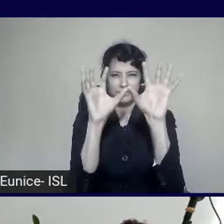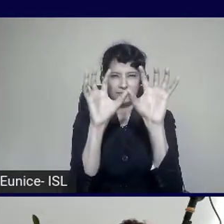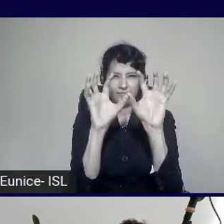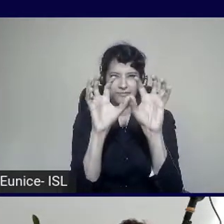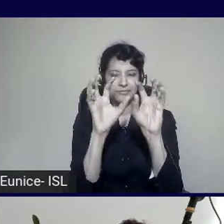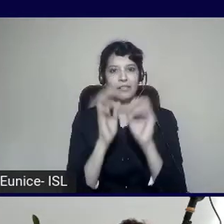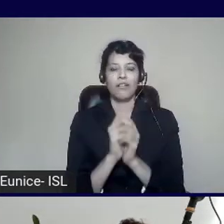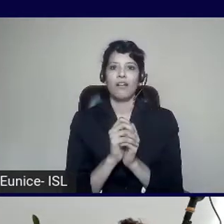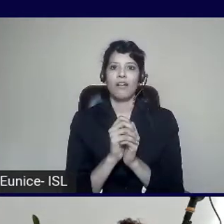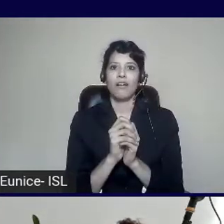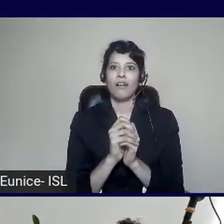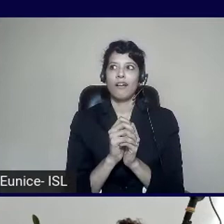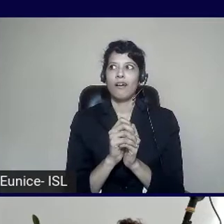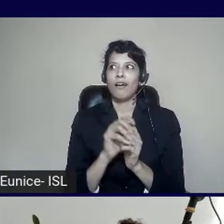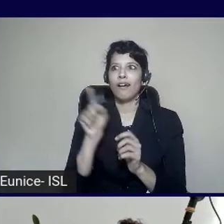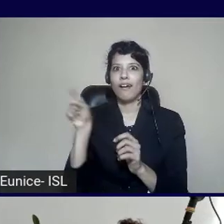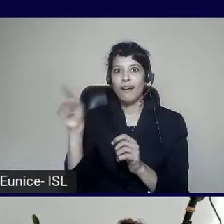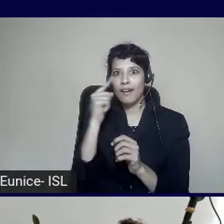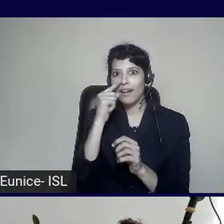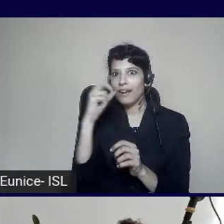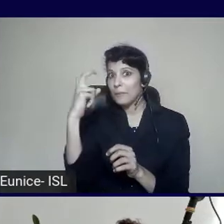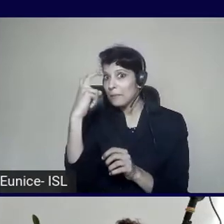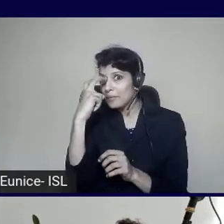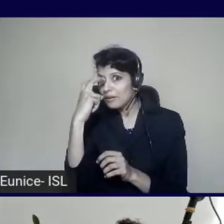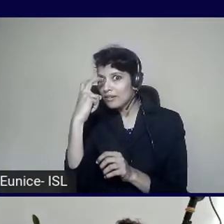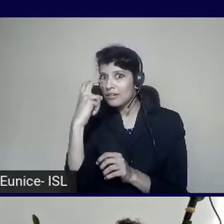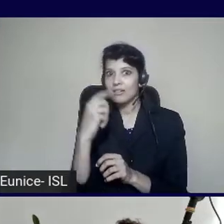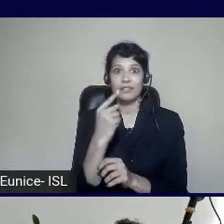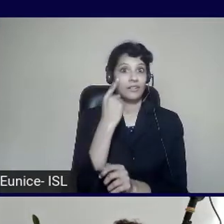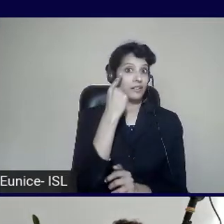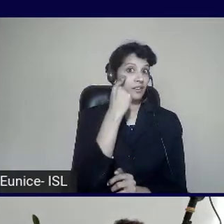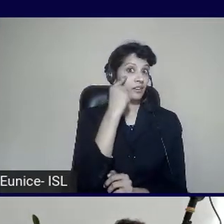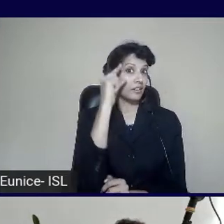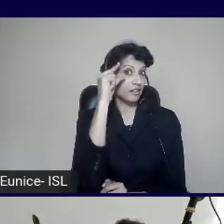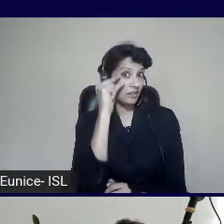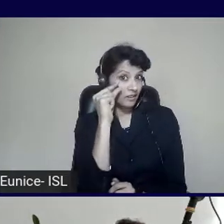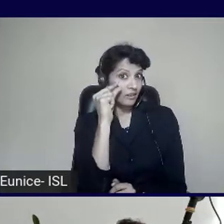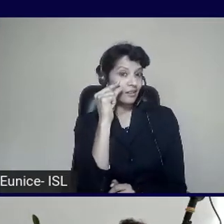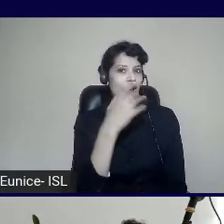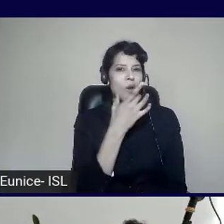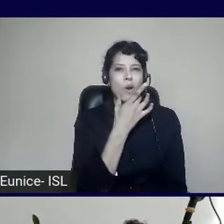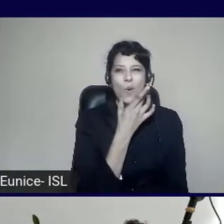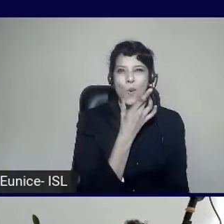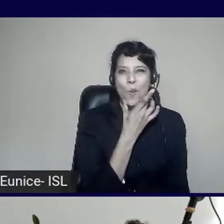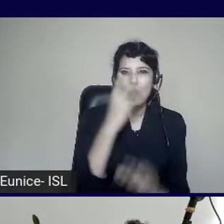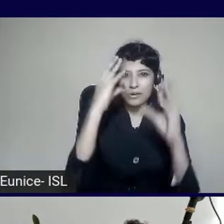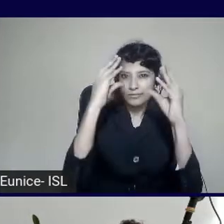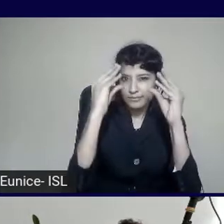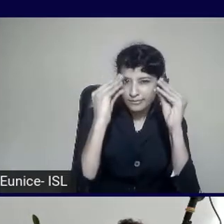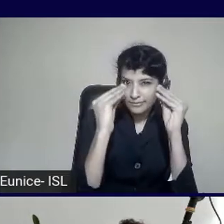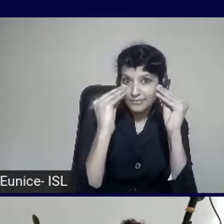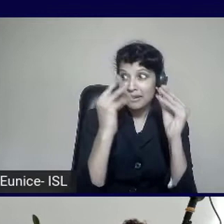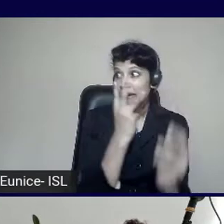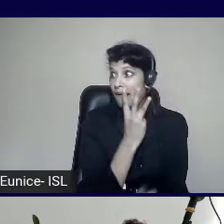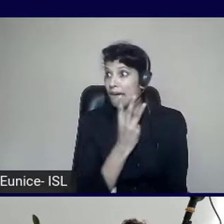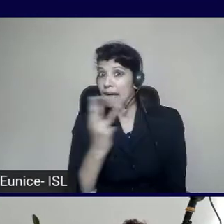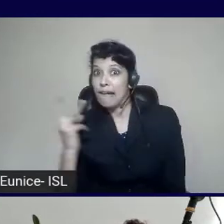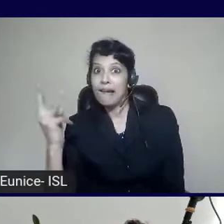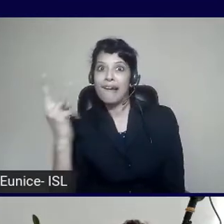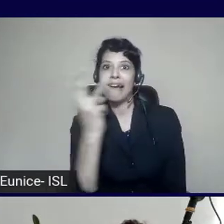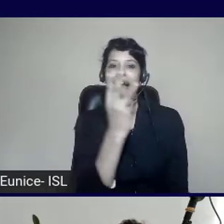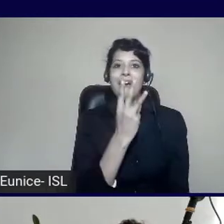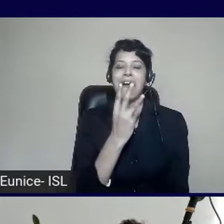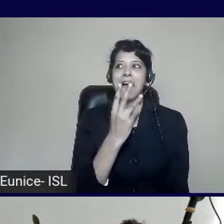just Americans. So as a result, to exclude people like Ashley, you're actually excluding who have site impairment.